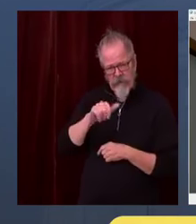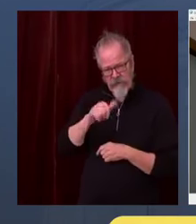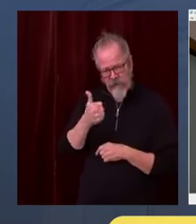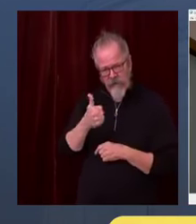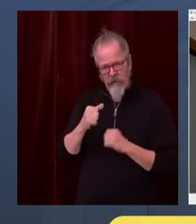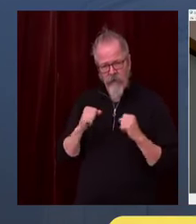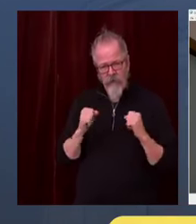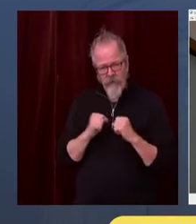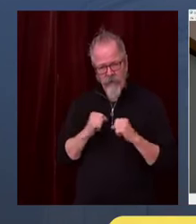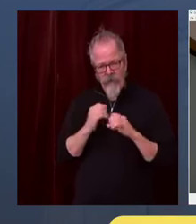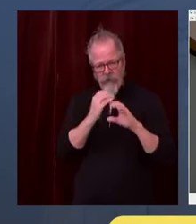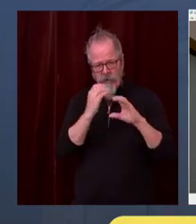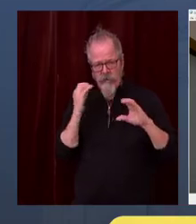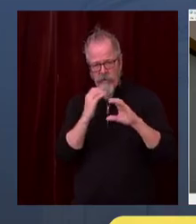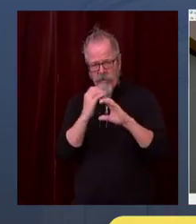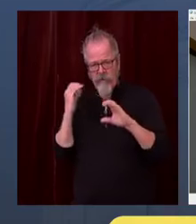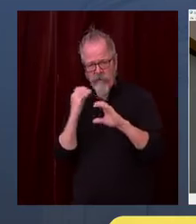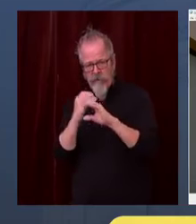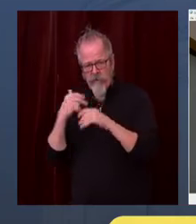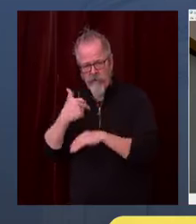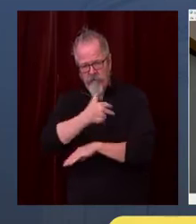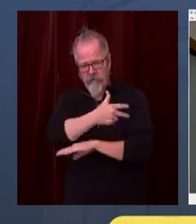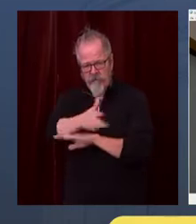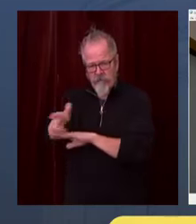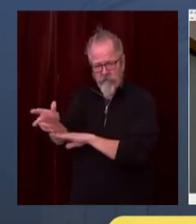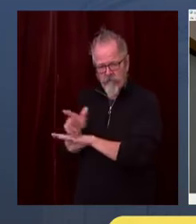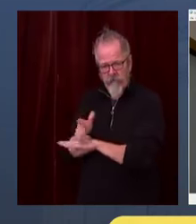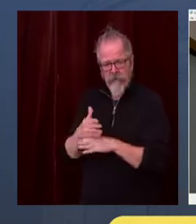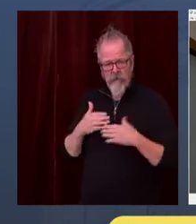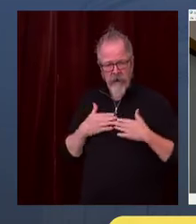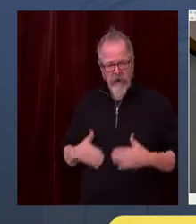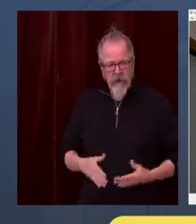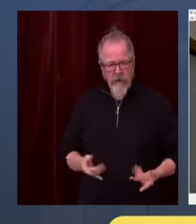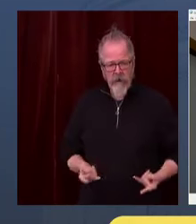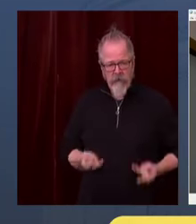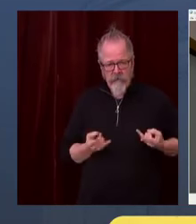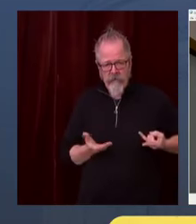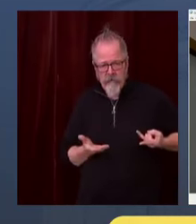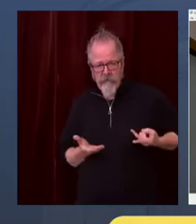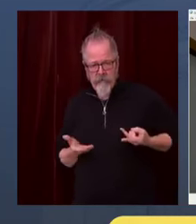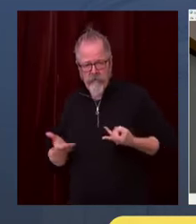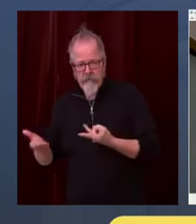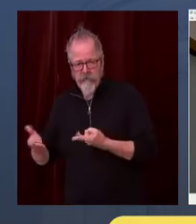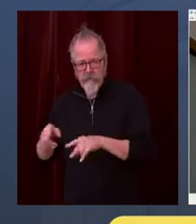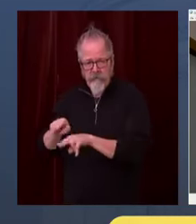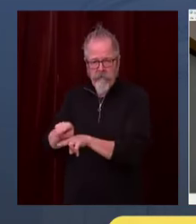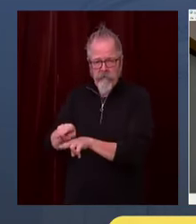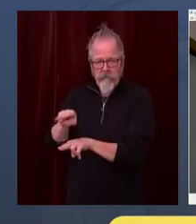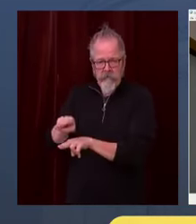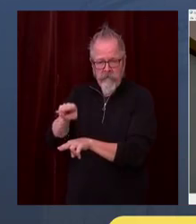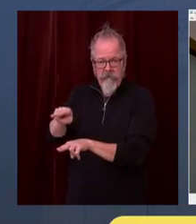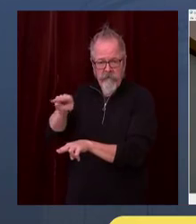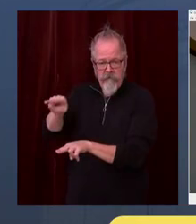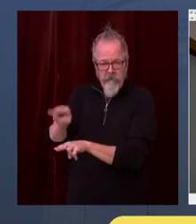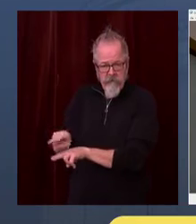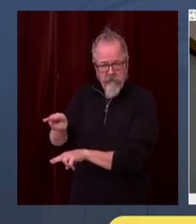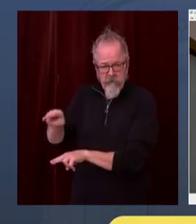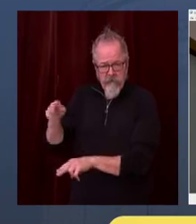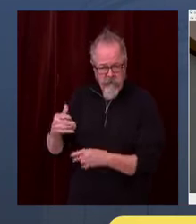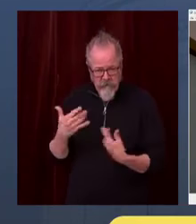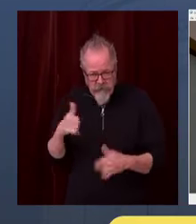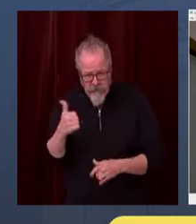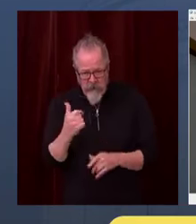hospitals. I want to thank Cliff and all the frontline health care workers for their devotion and their work.